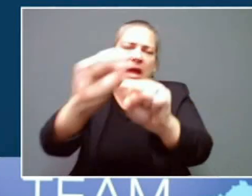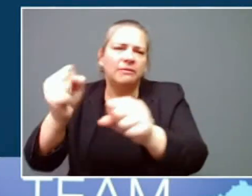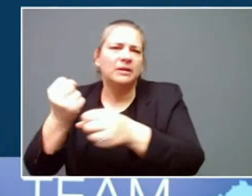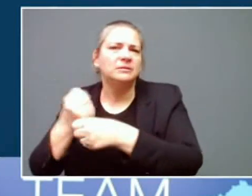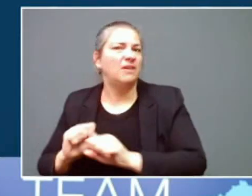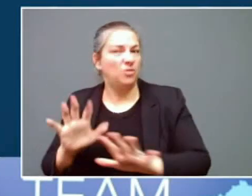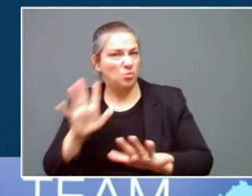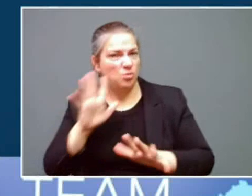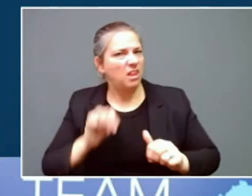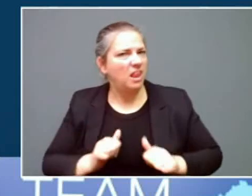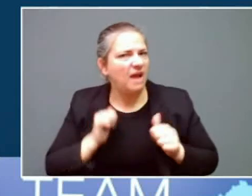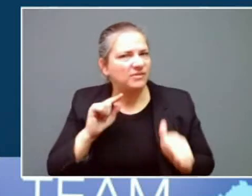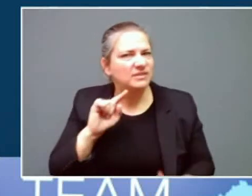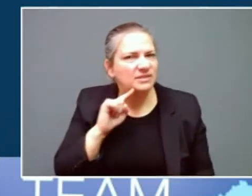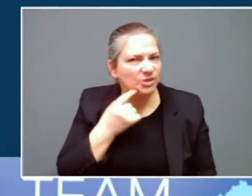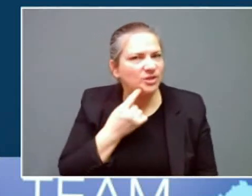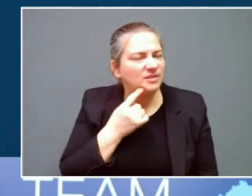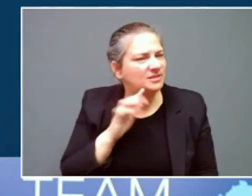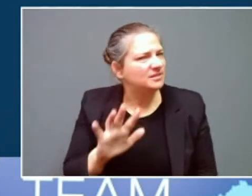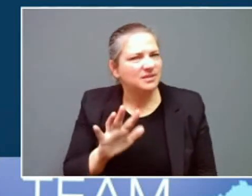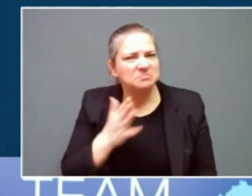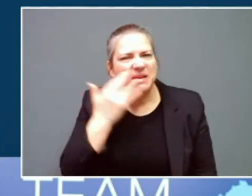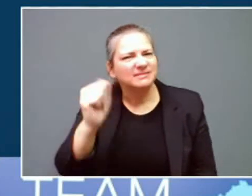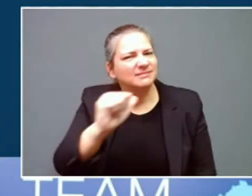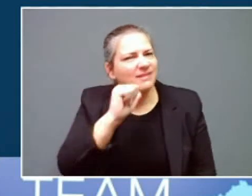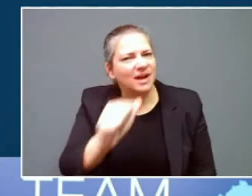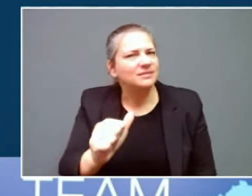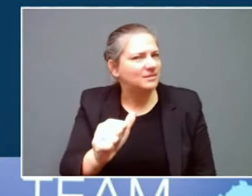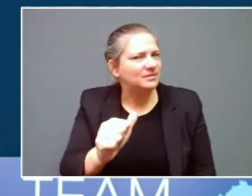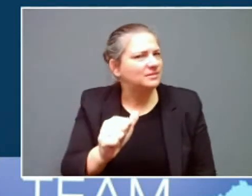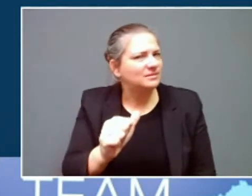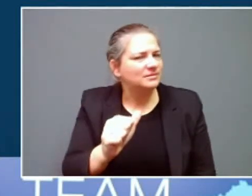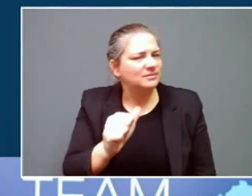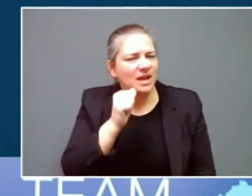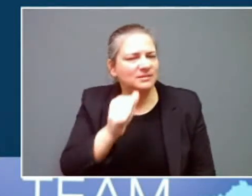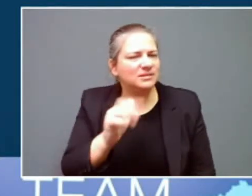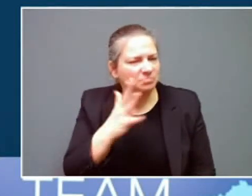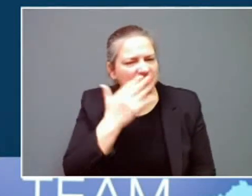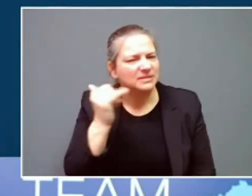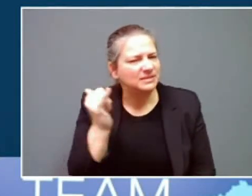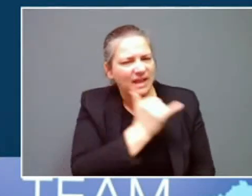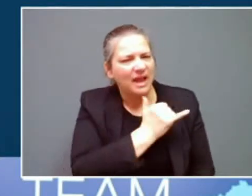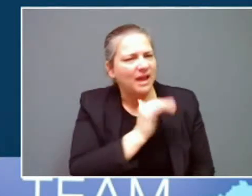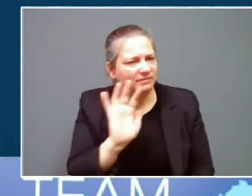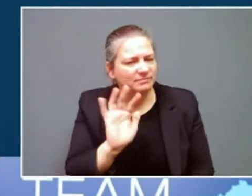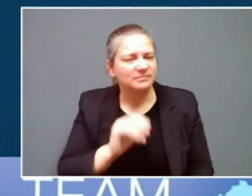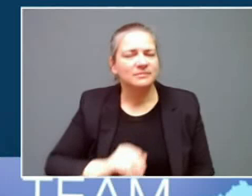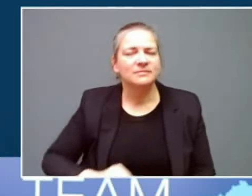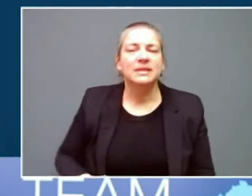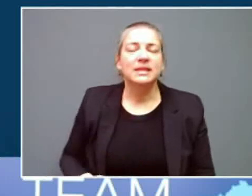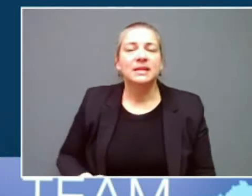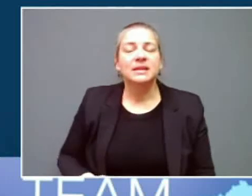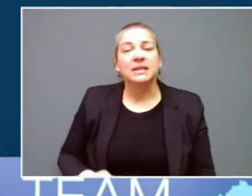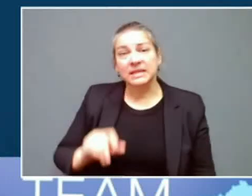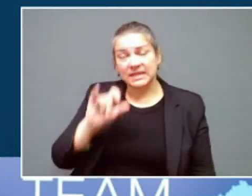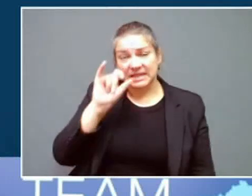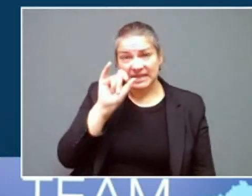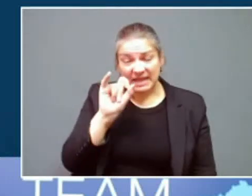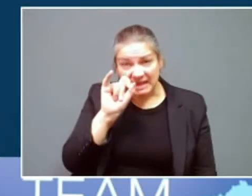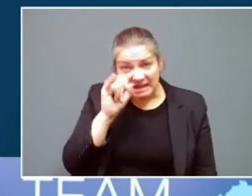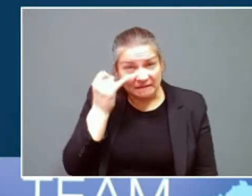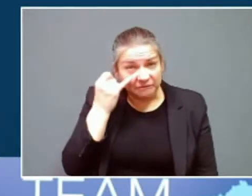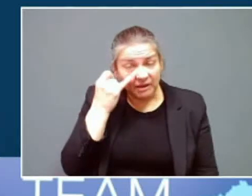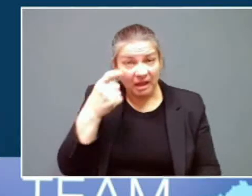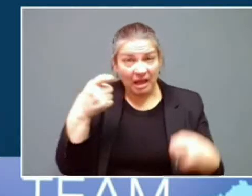Some of the safety tips that you can look for, if you've lost power, certainly close all the